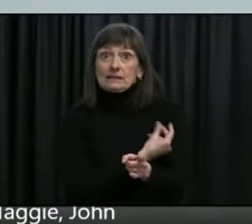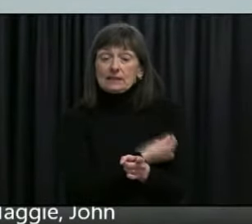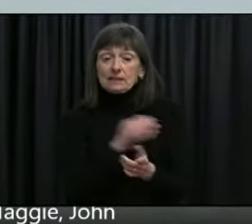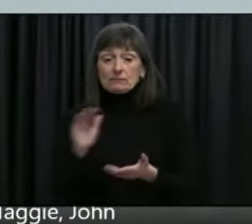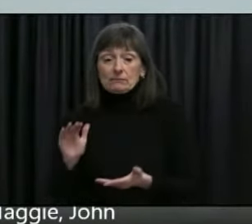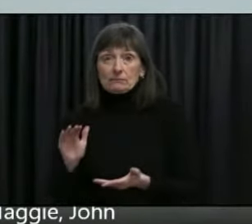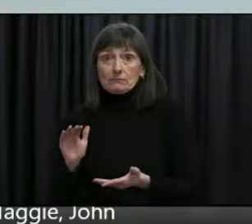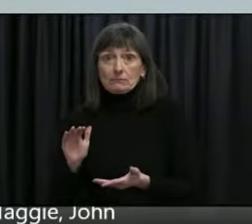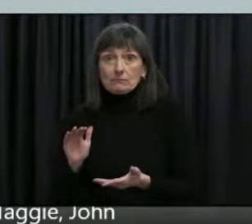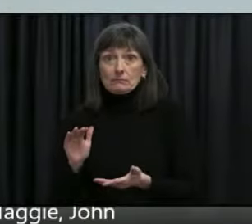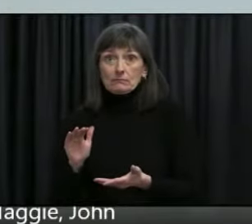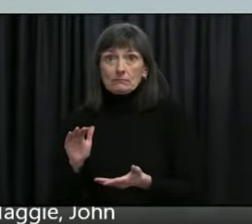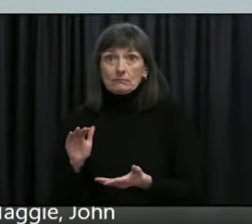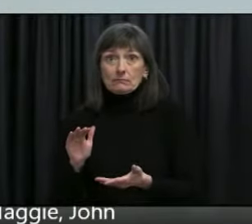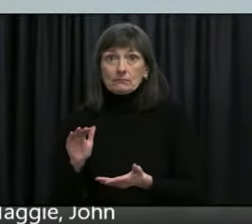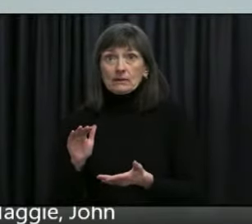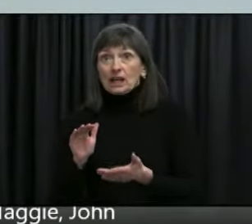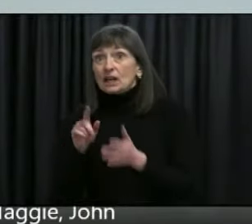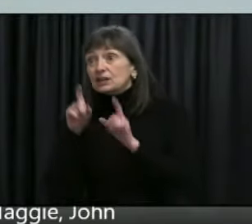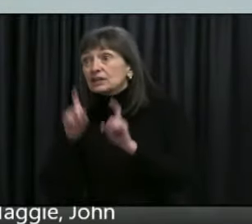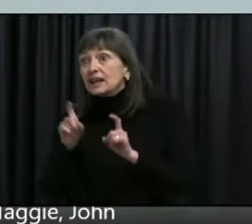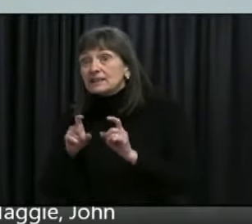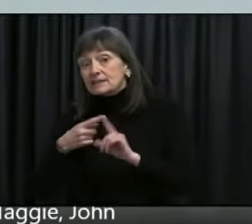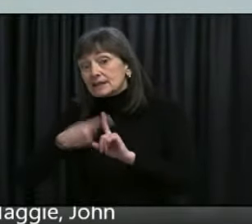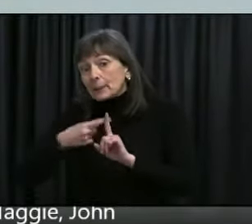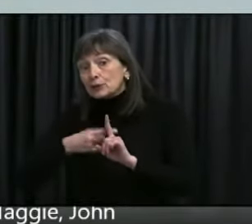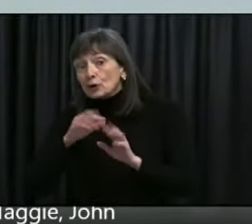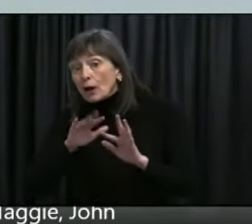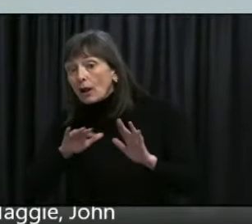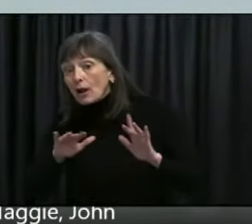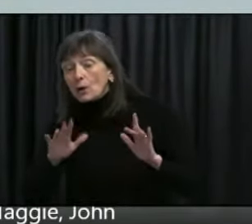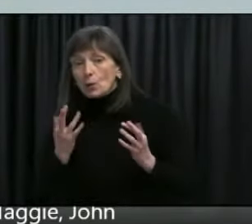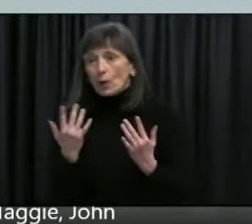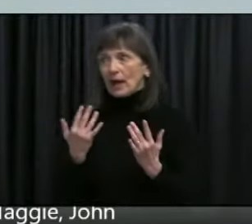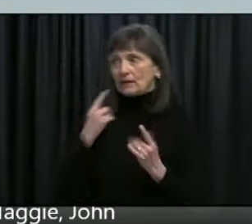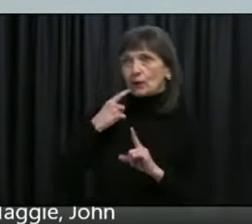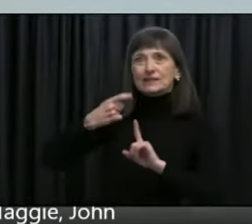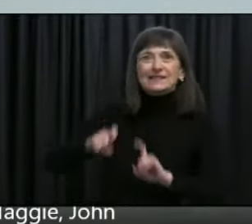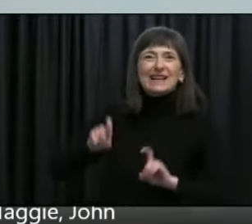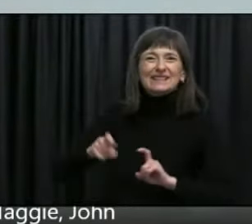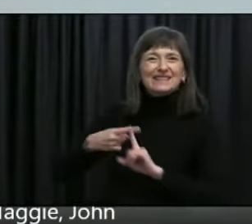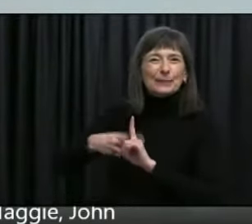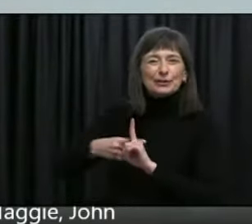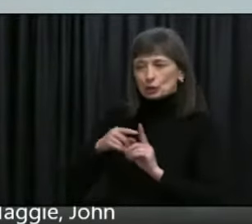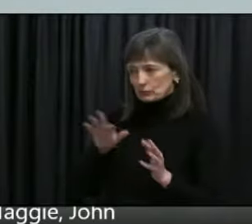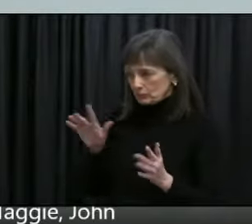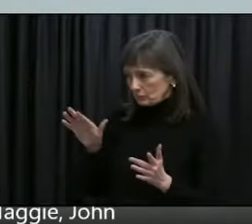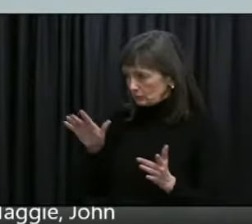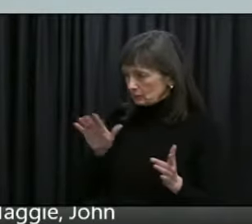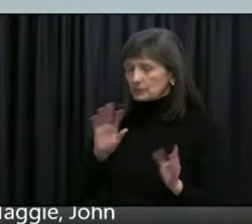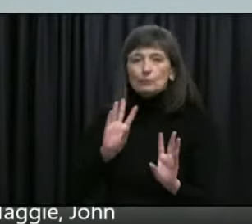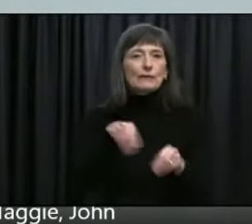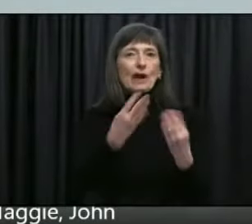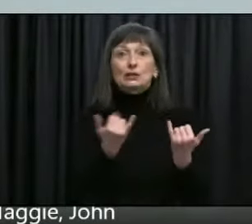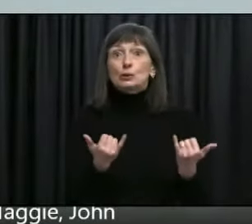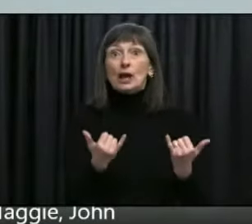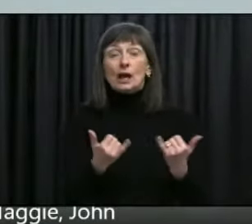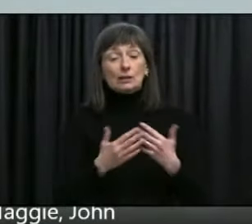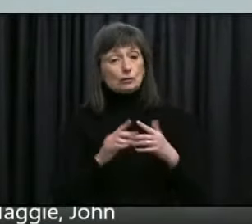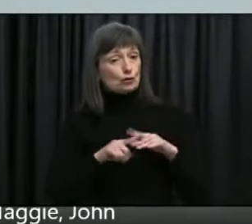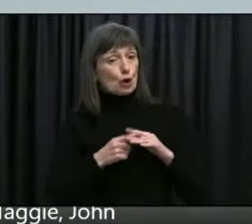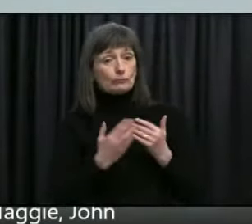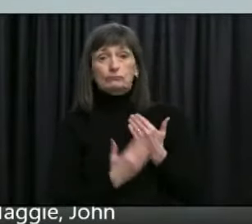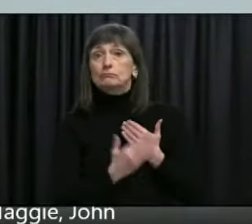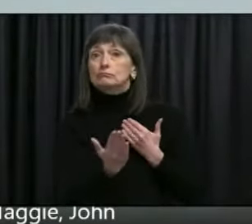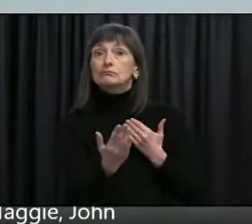be checked out by pfizer and the temperature control uh before they started administering today so vaccine delivery uh is